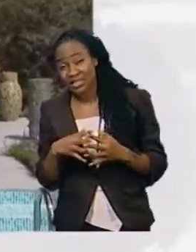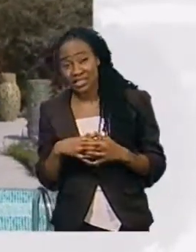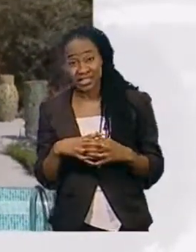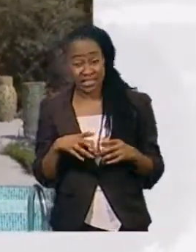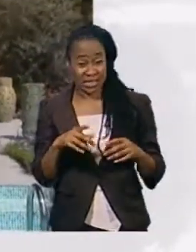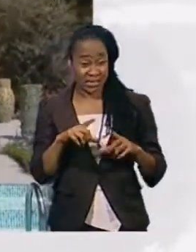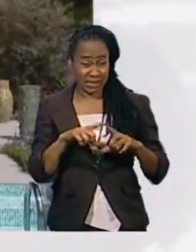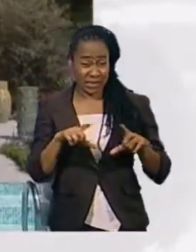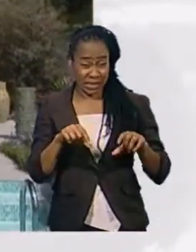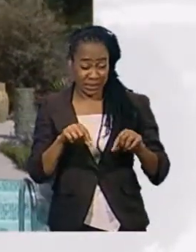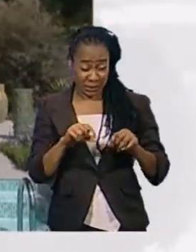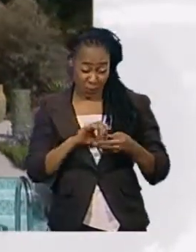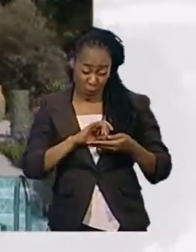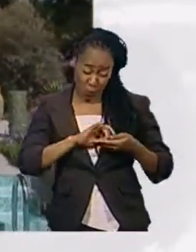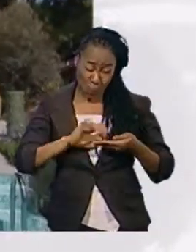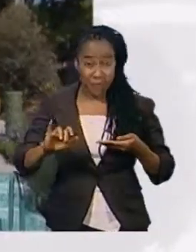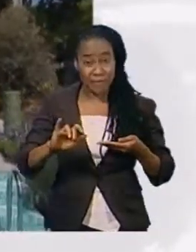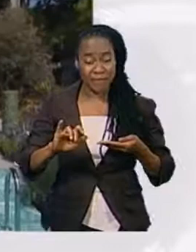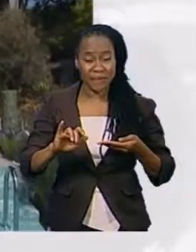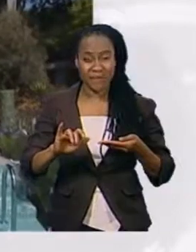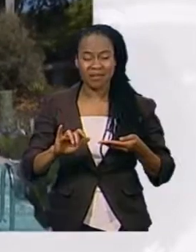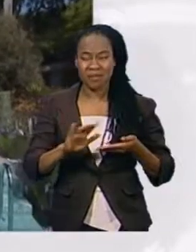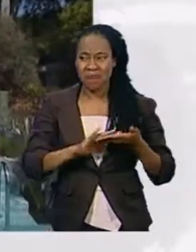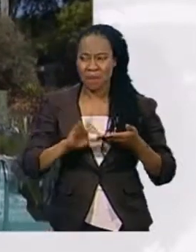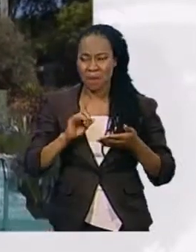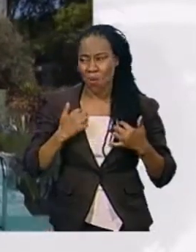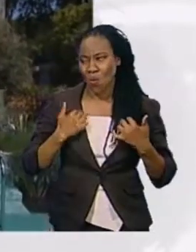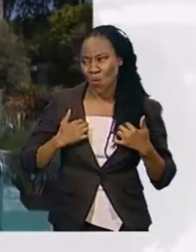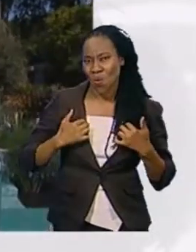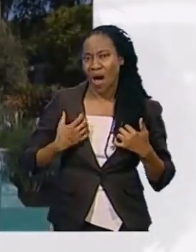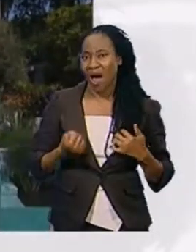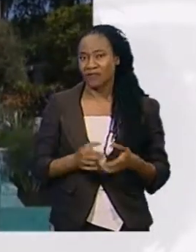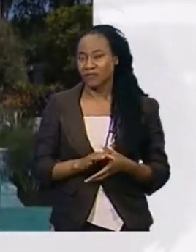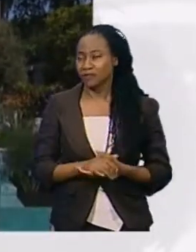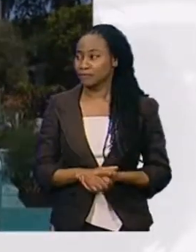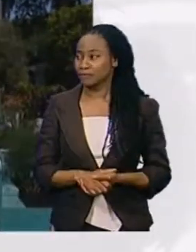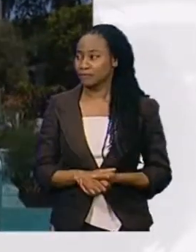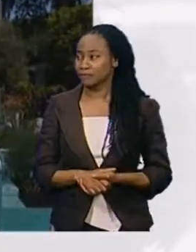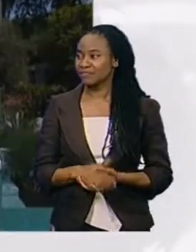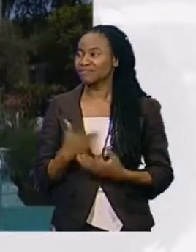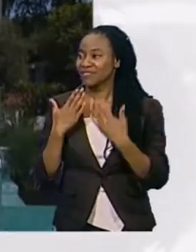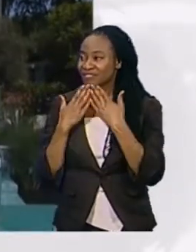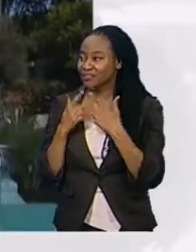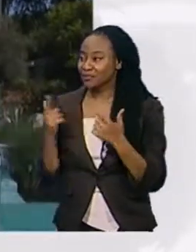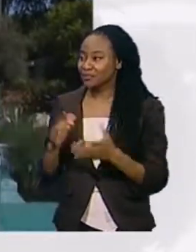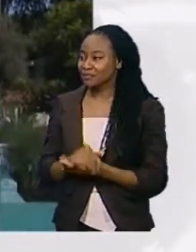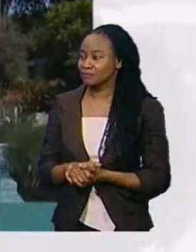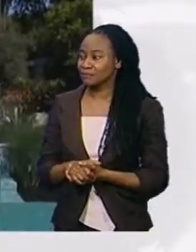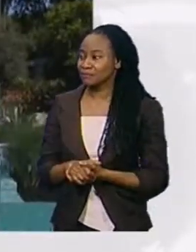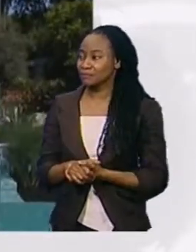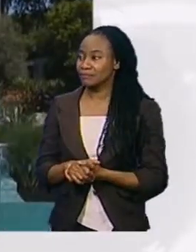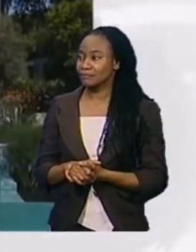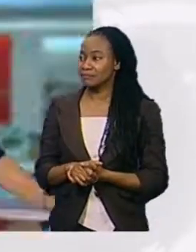ever before, interest is at a record high. Thompson, thank you very much indeed. The heat may have been causing problems for some.